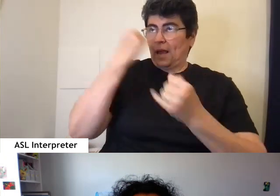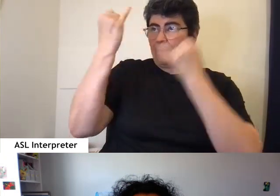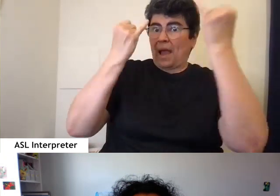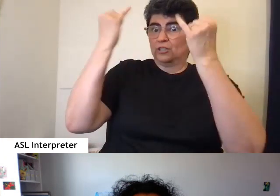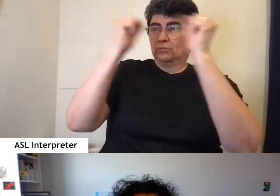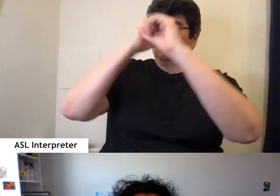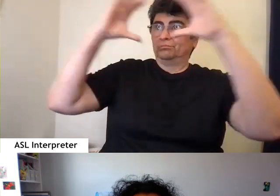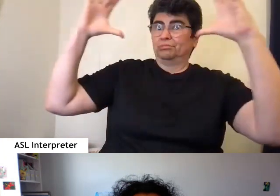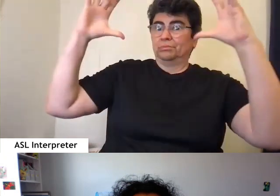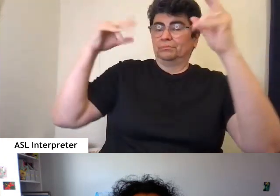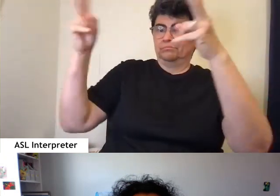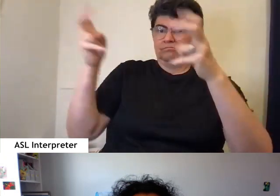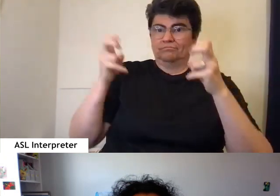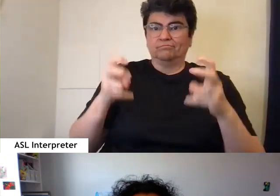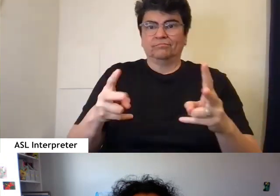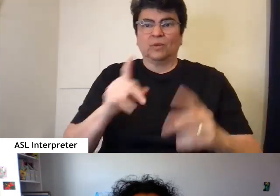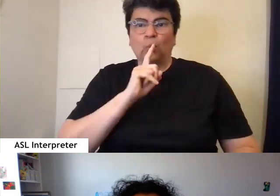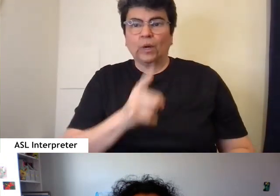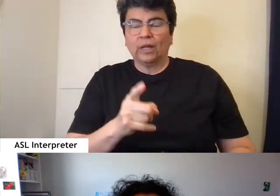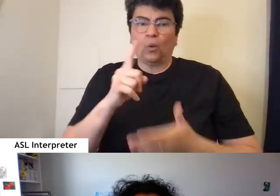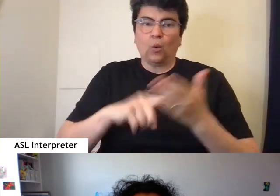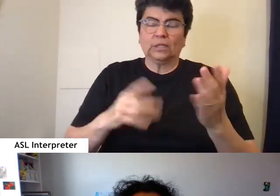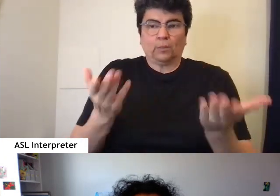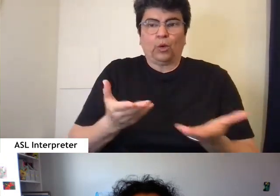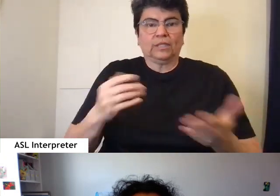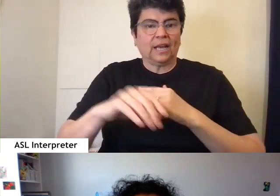what we believe is present in our liberation.